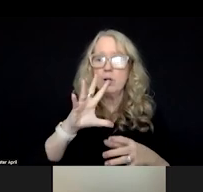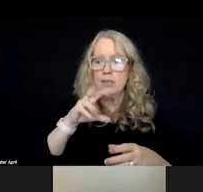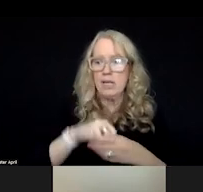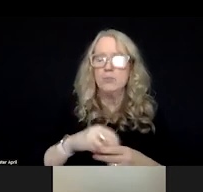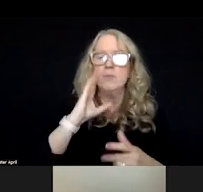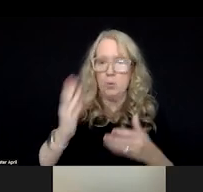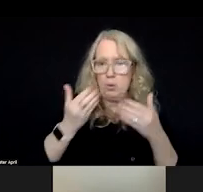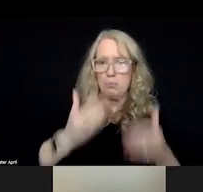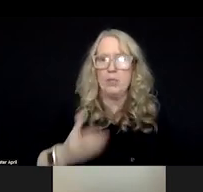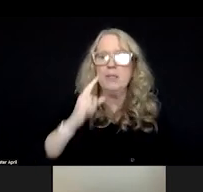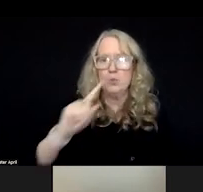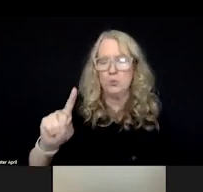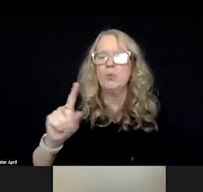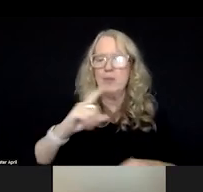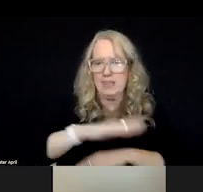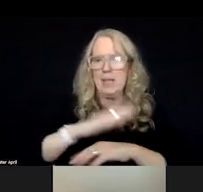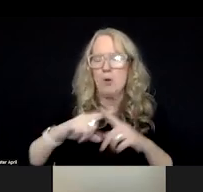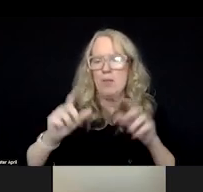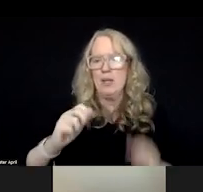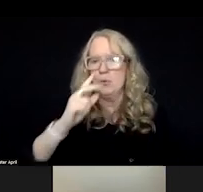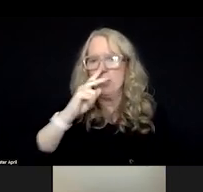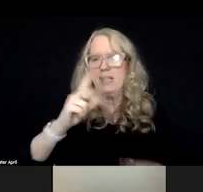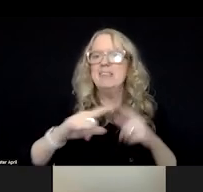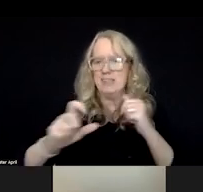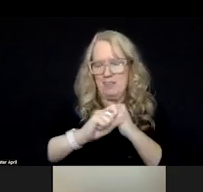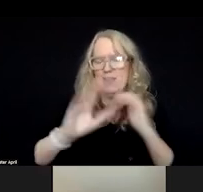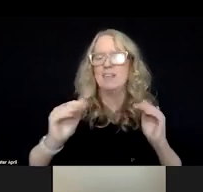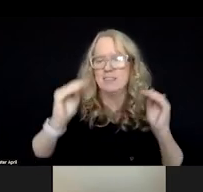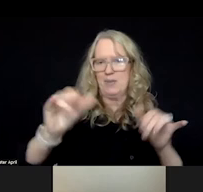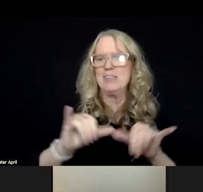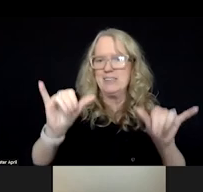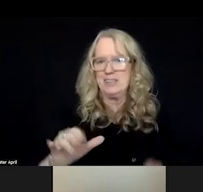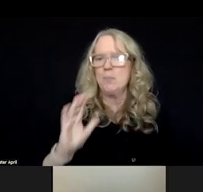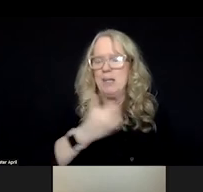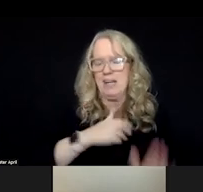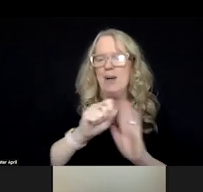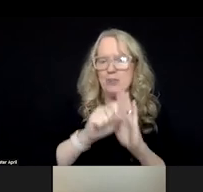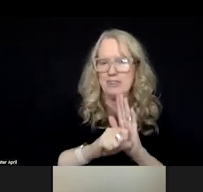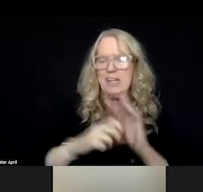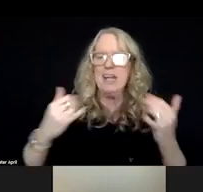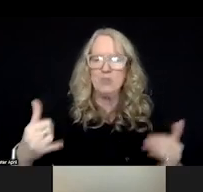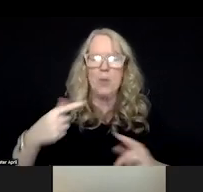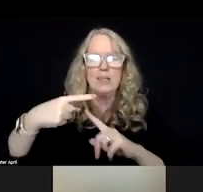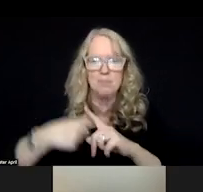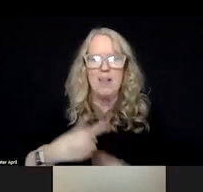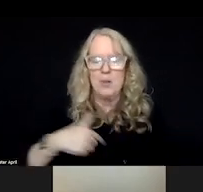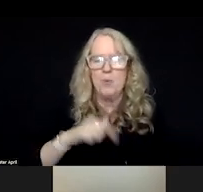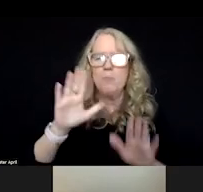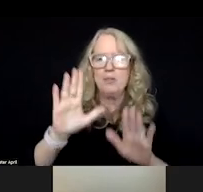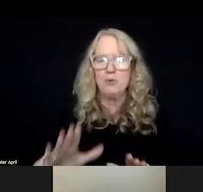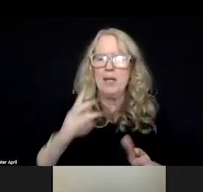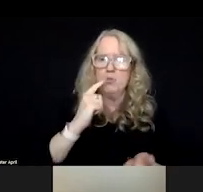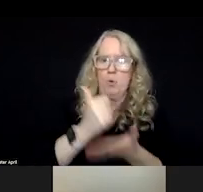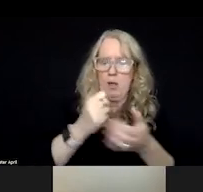Medicaid to the table to see how we can advance crisis systems in our state. And this month, we thought it would be great to leverage